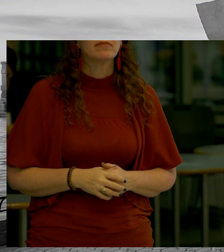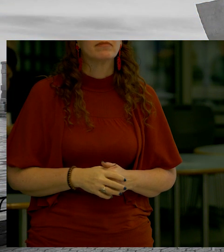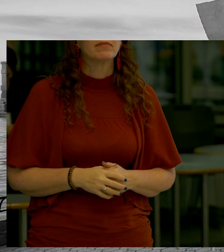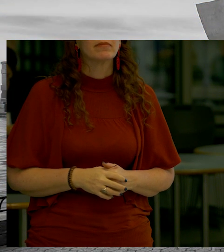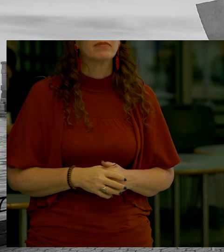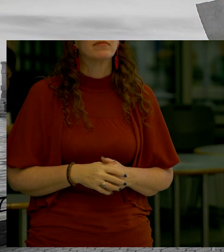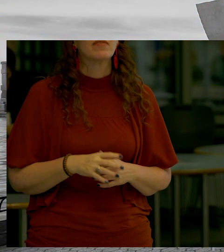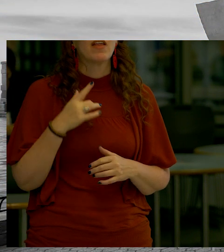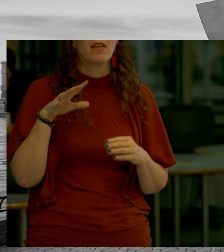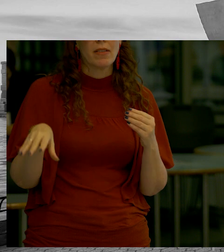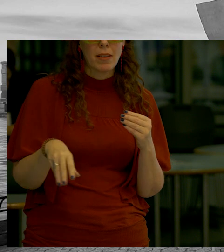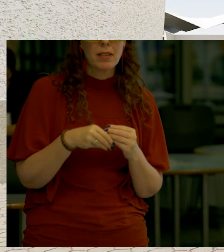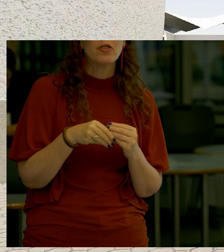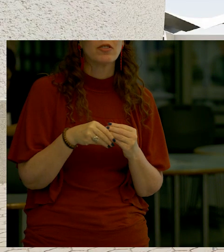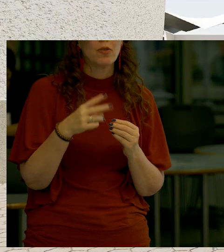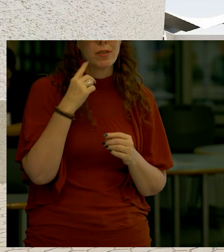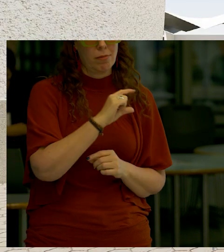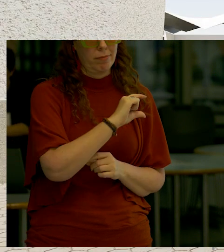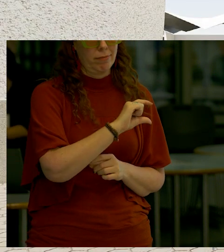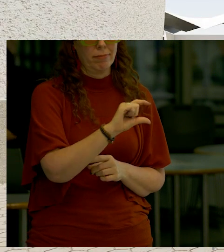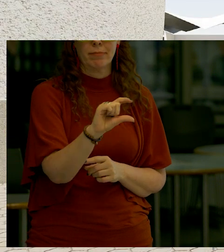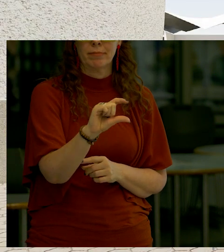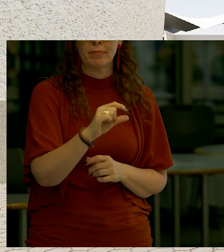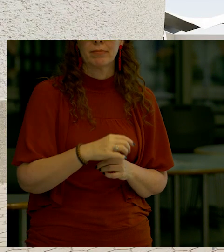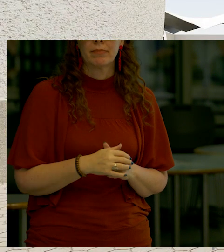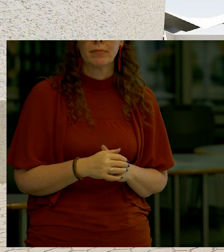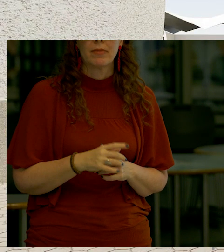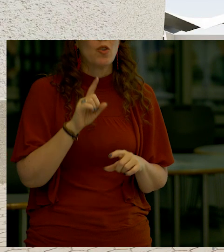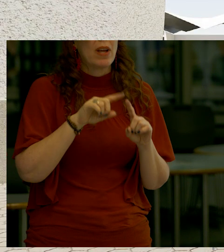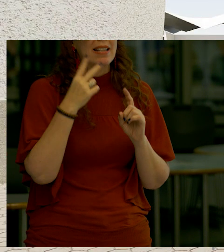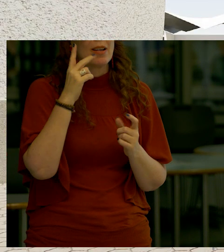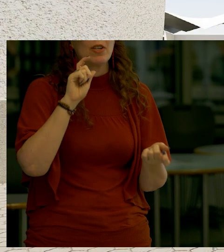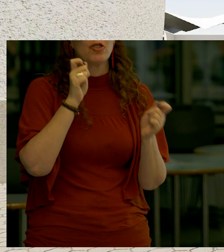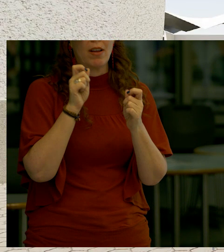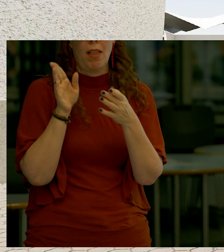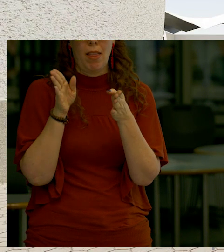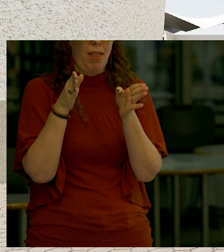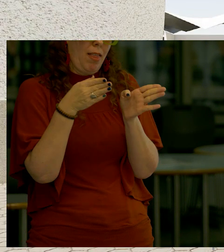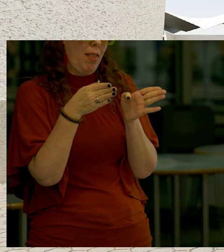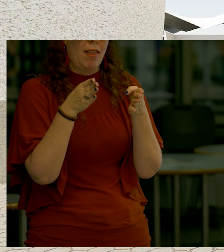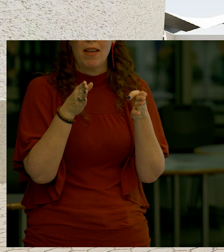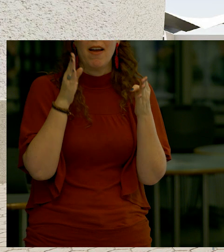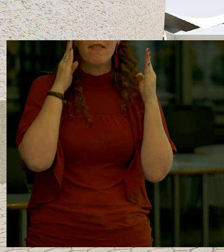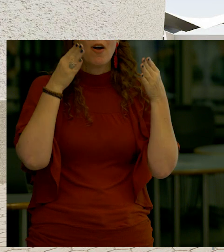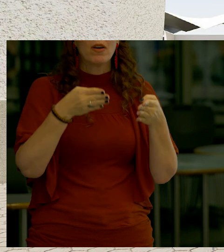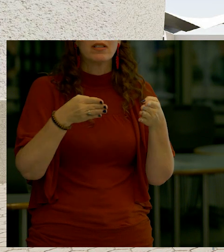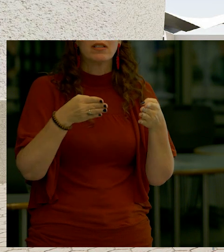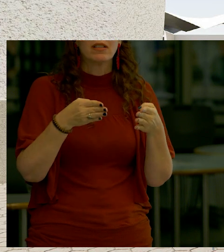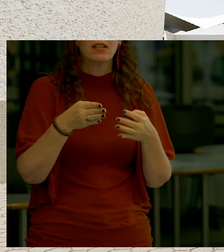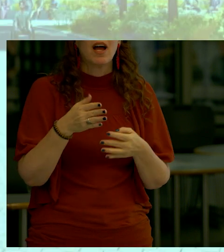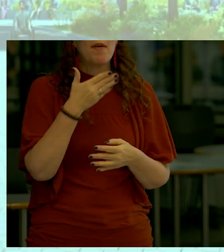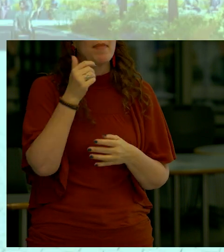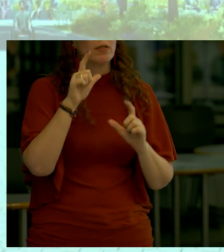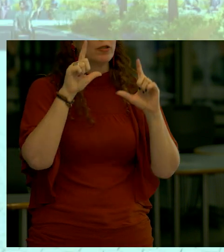there's where the project elements are going to go and you can see actually you really can't see we've changed the angle a little bit to focus on sort